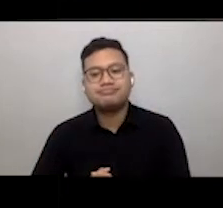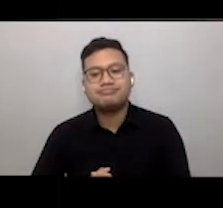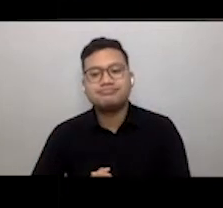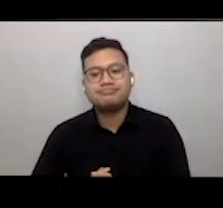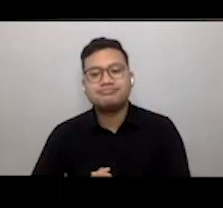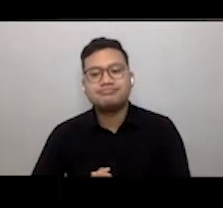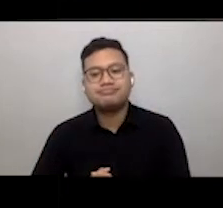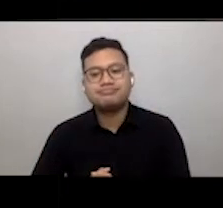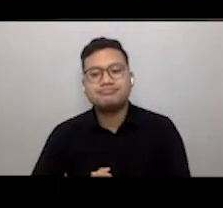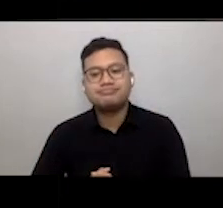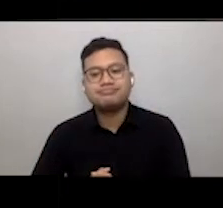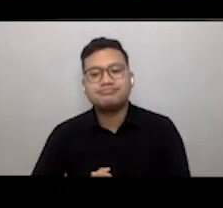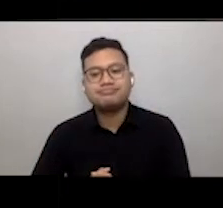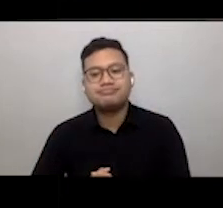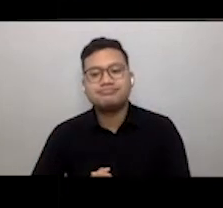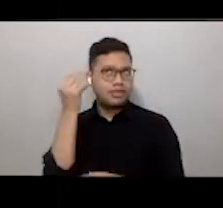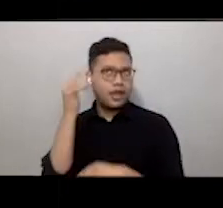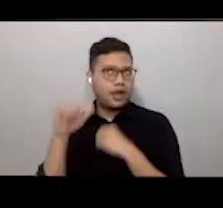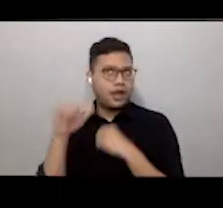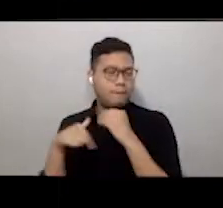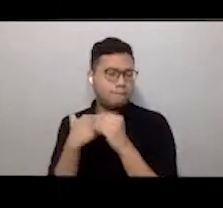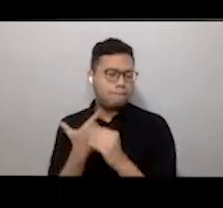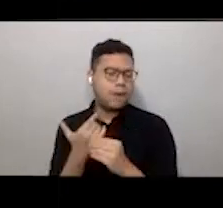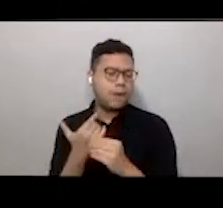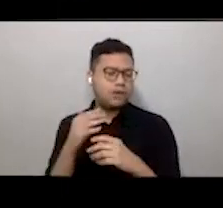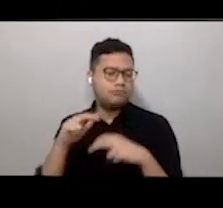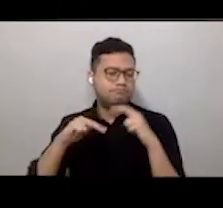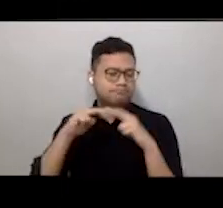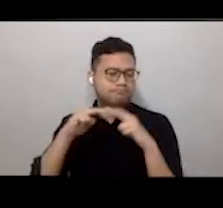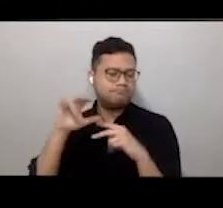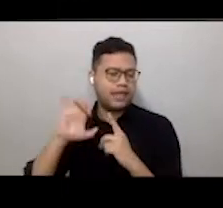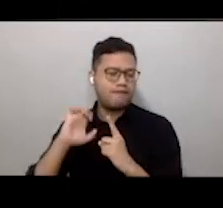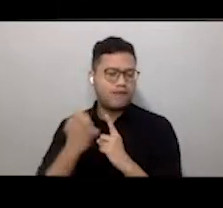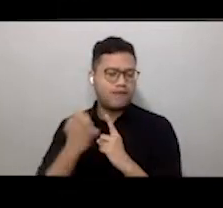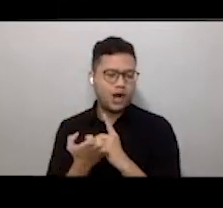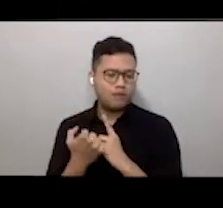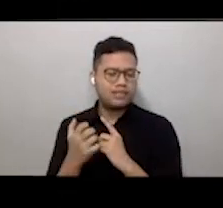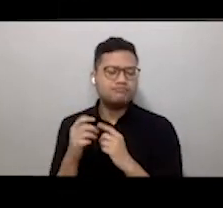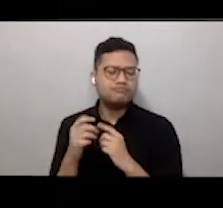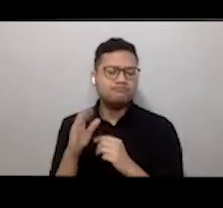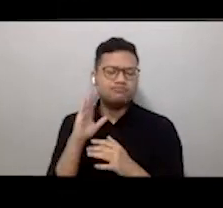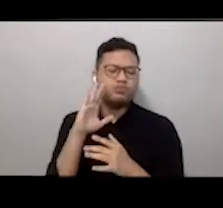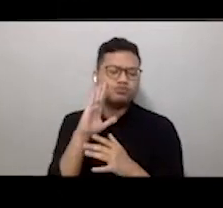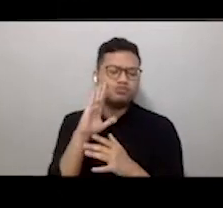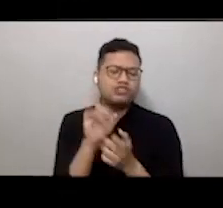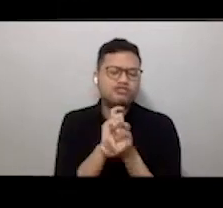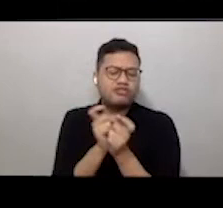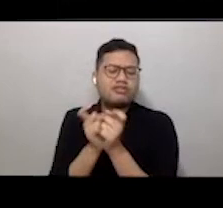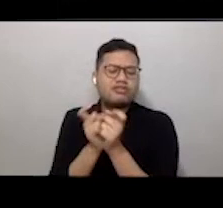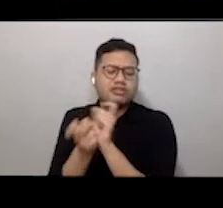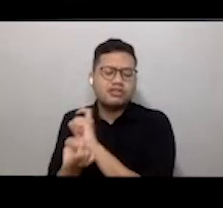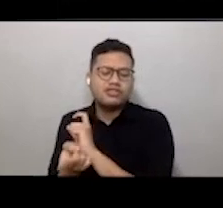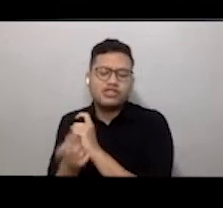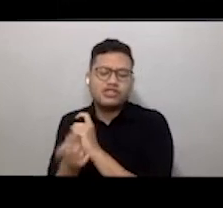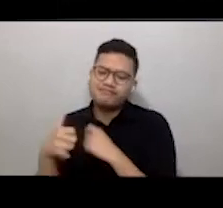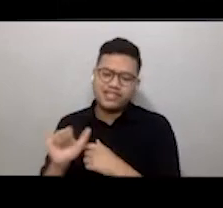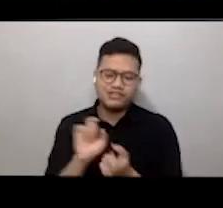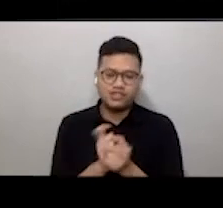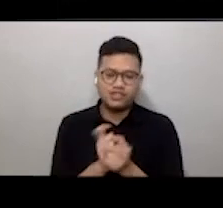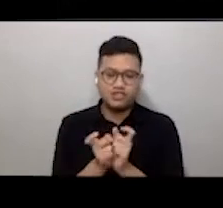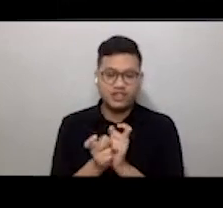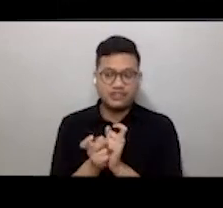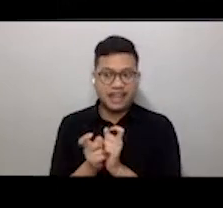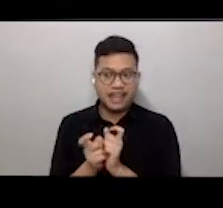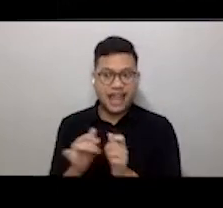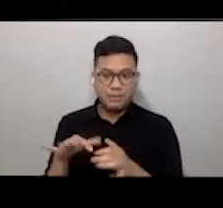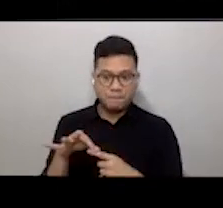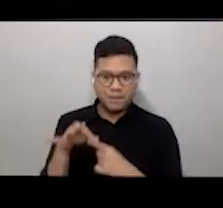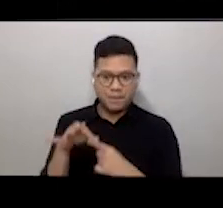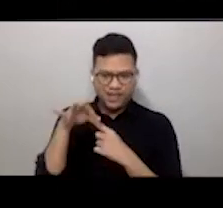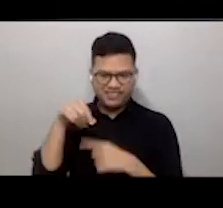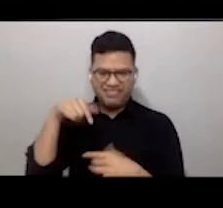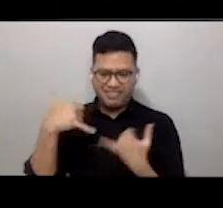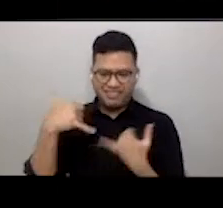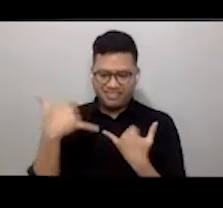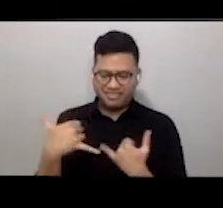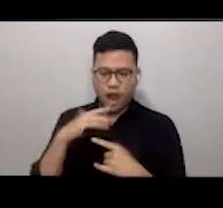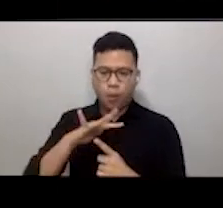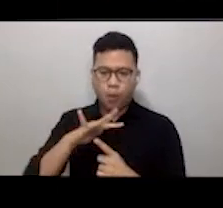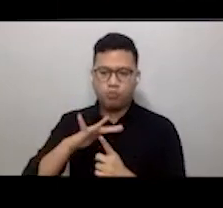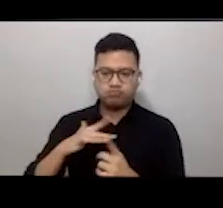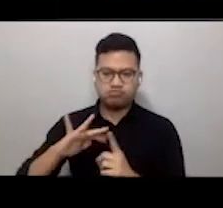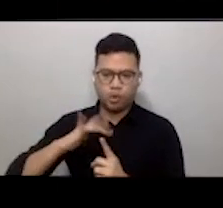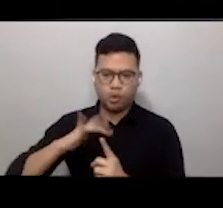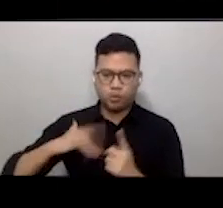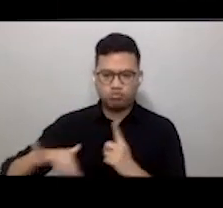about our own built environment is changing, though, including in the light of COVID. I bet we are not the only